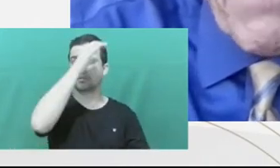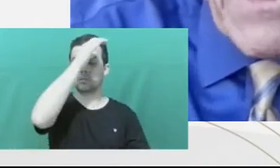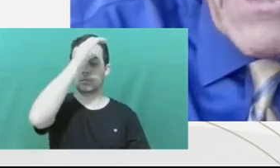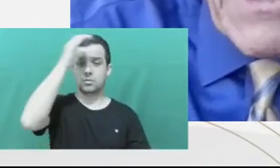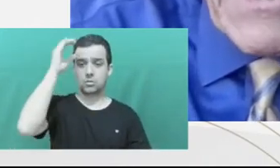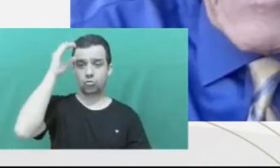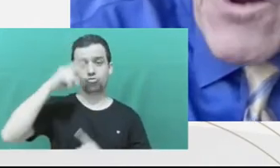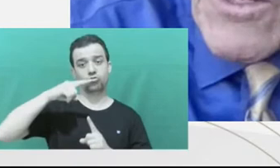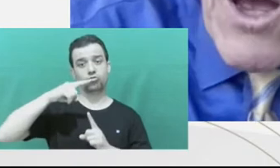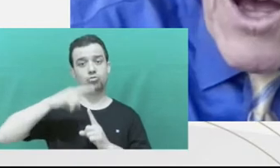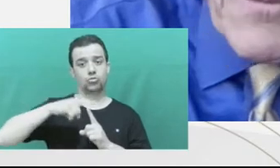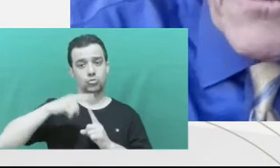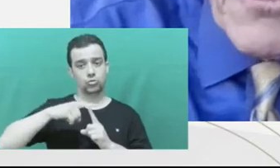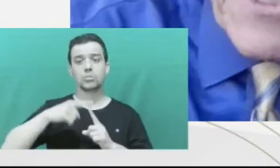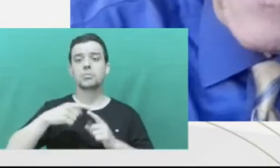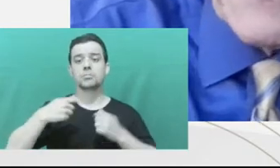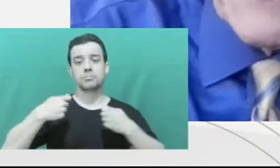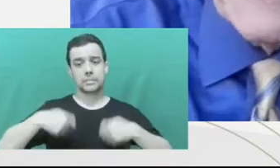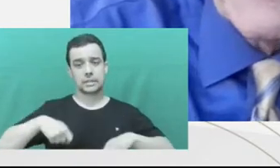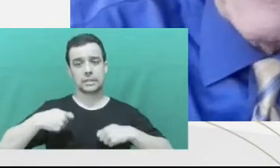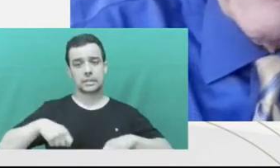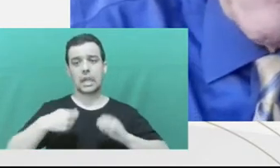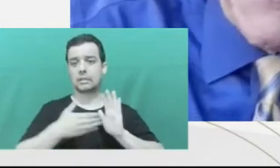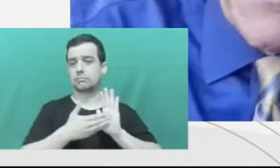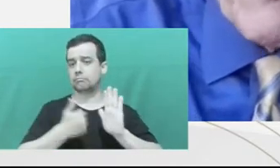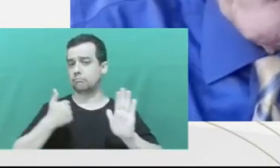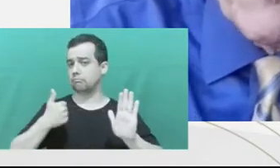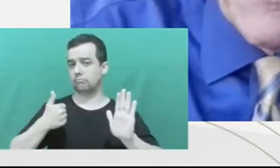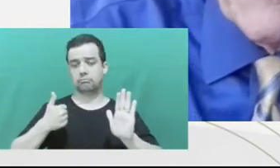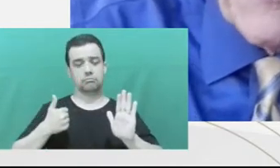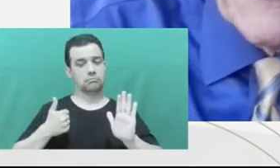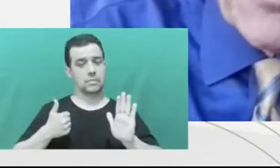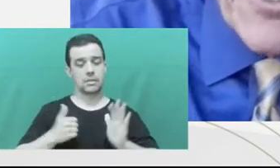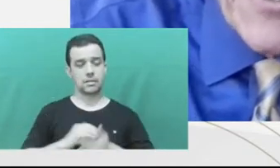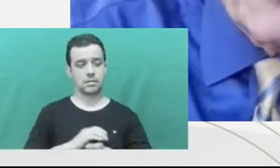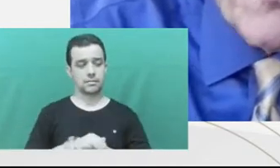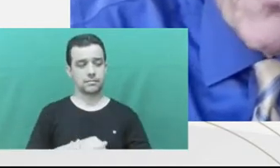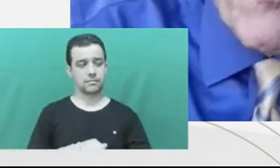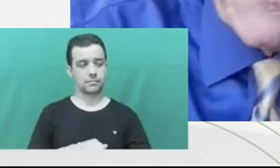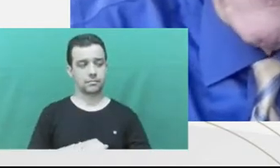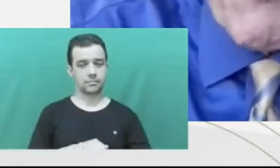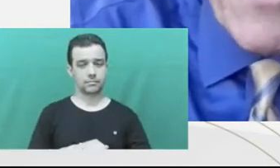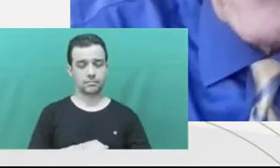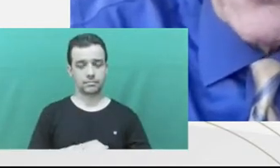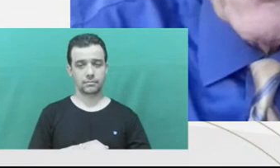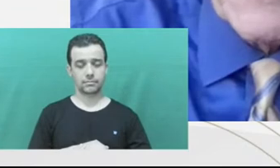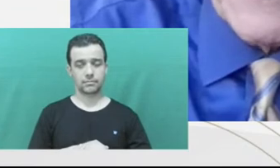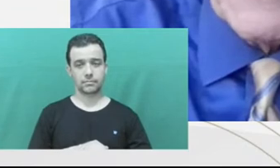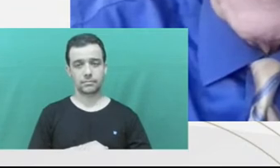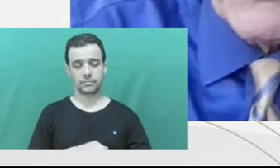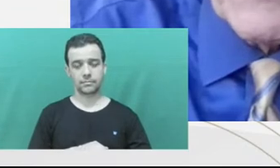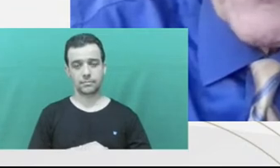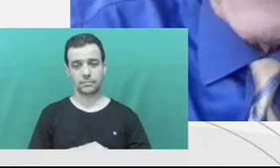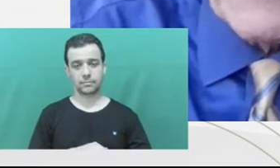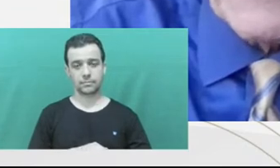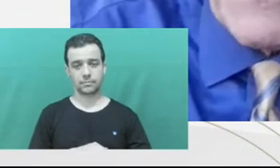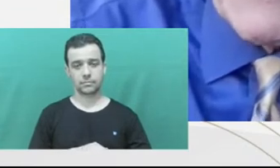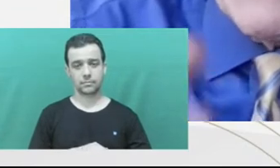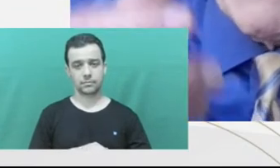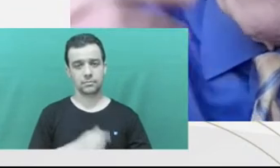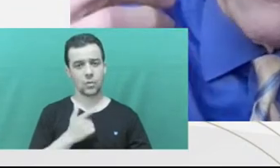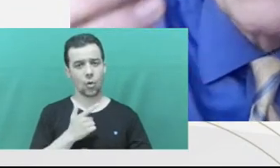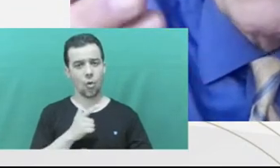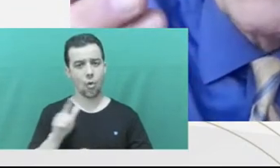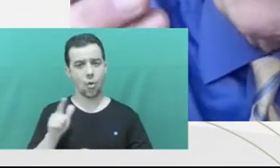it's very common in the United States for a judge or a prosecutor to say to the defendant,